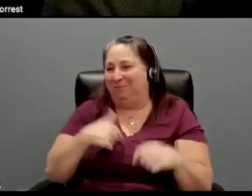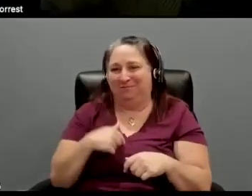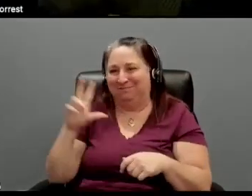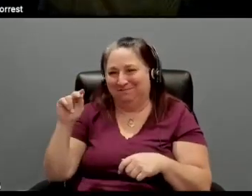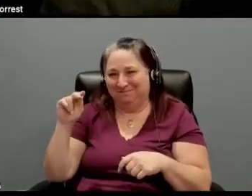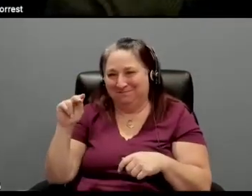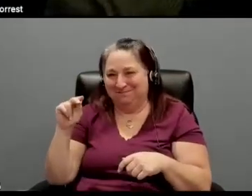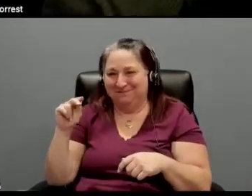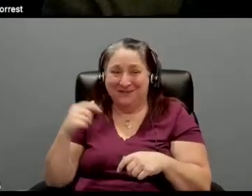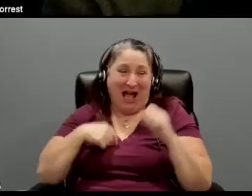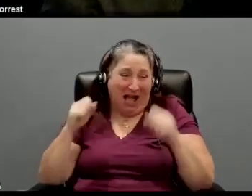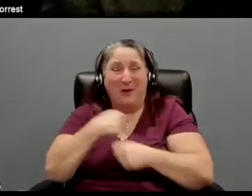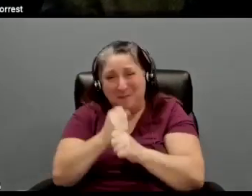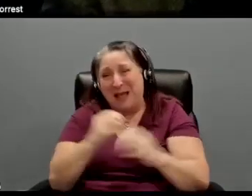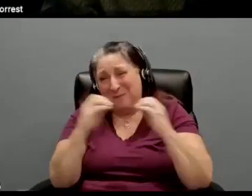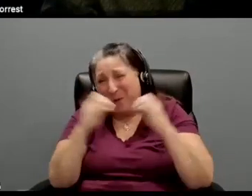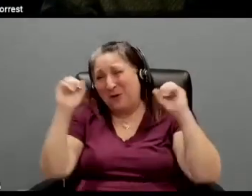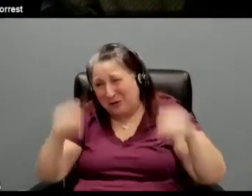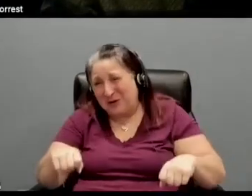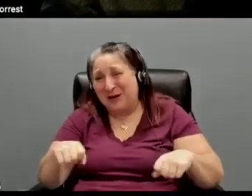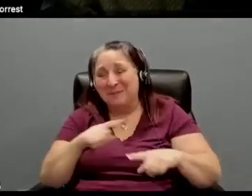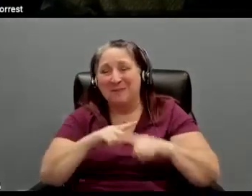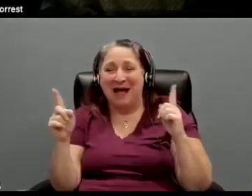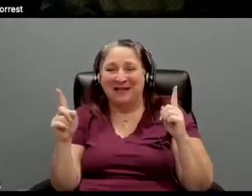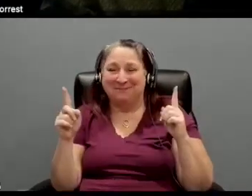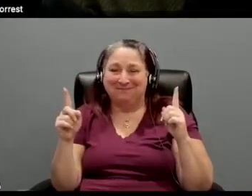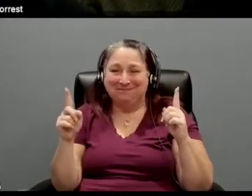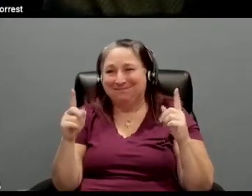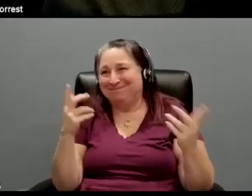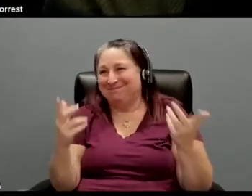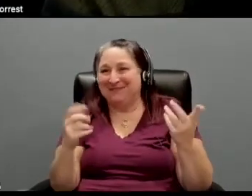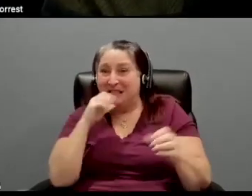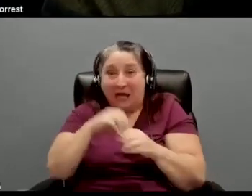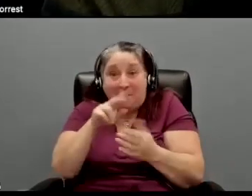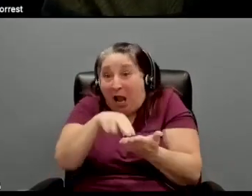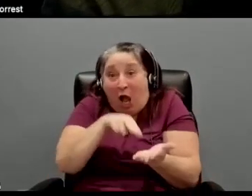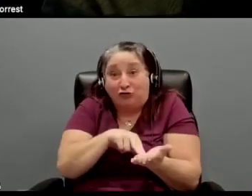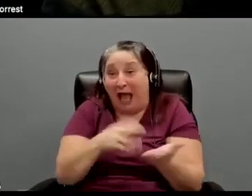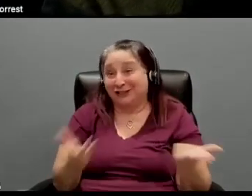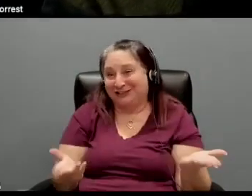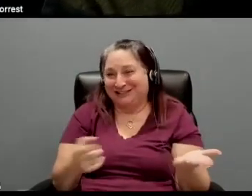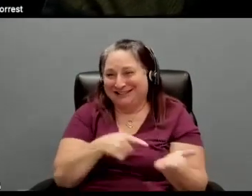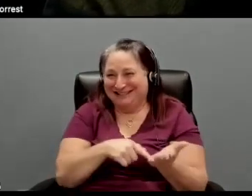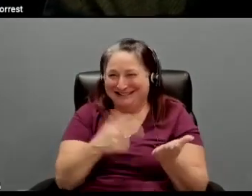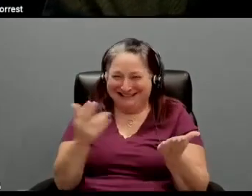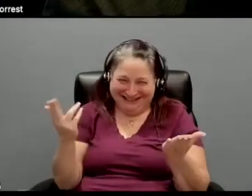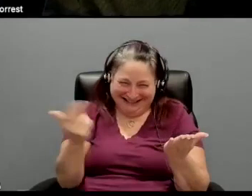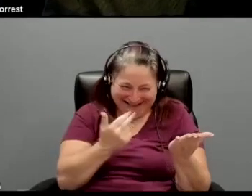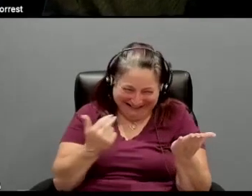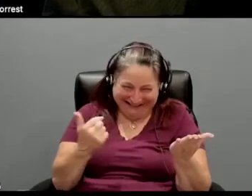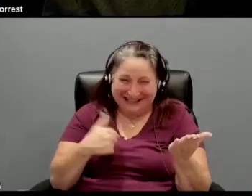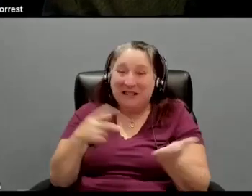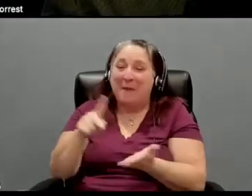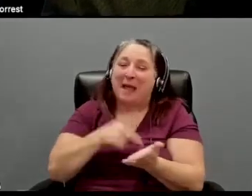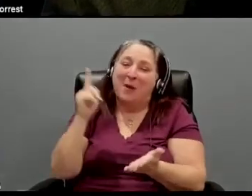I could make a whole bunch more, but it's not, it wasn't in my contract. You know, I got a hundred thousand